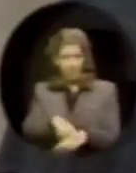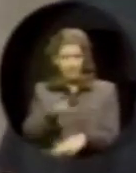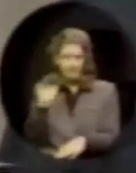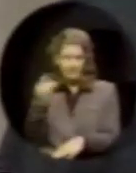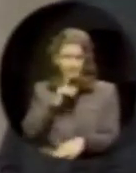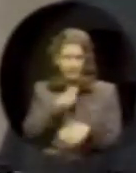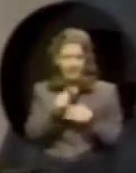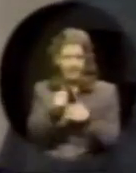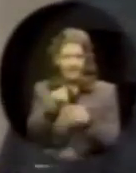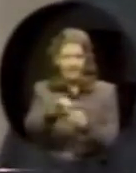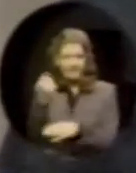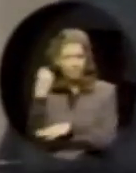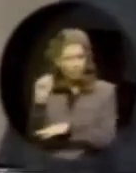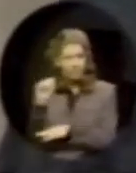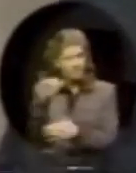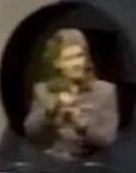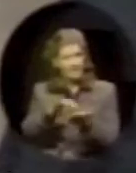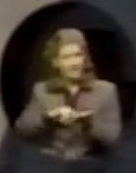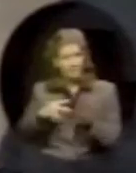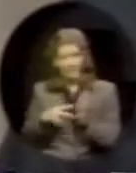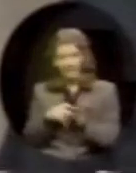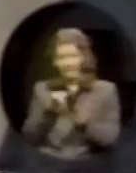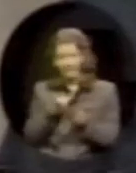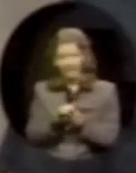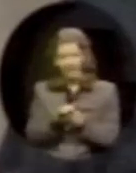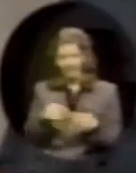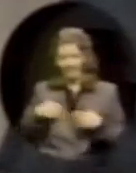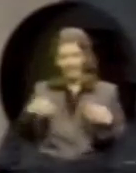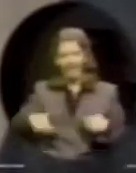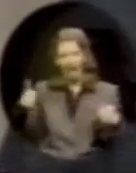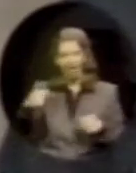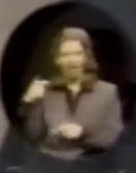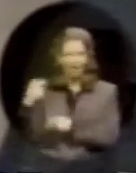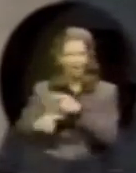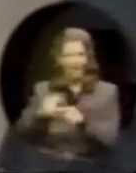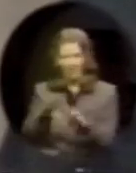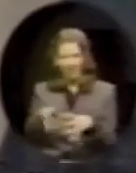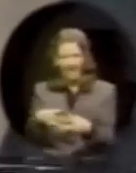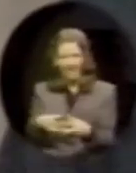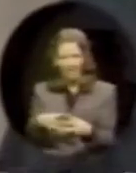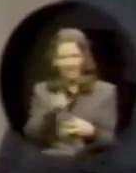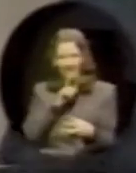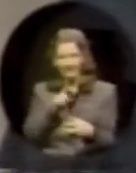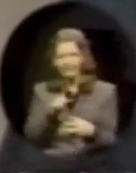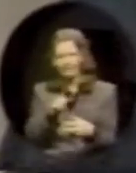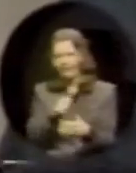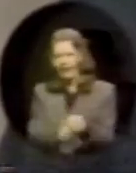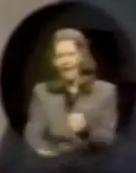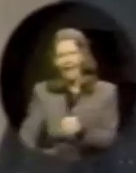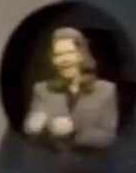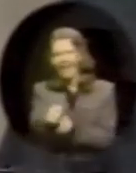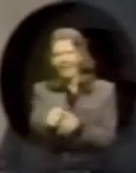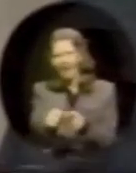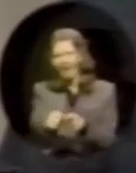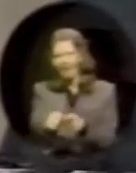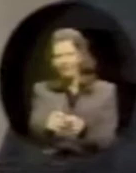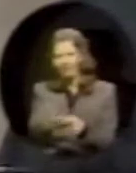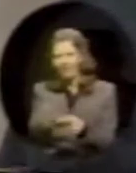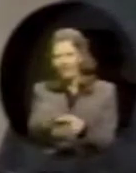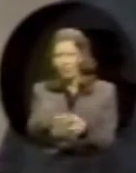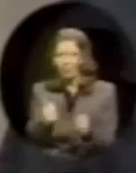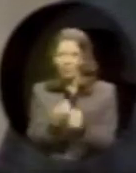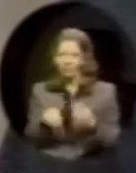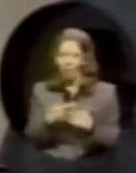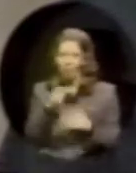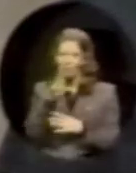be leading this protest. Does this mean that the younger generation is ahead of, with all